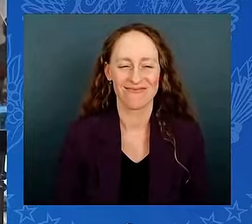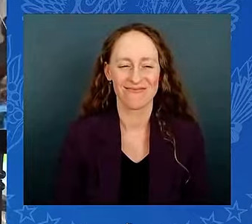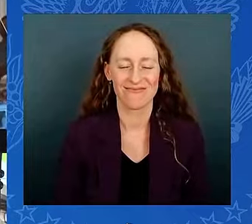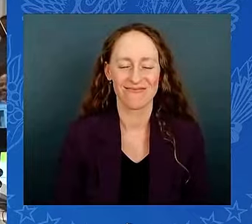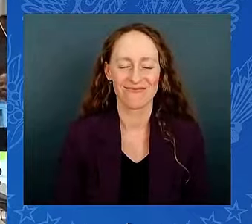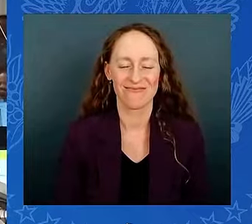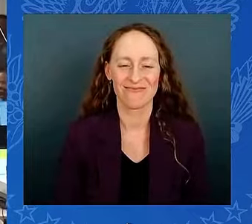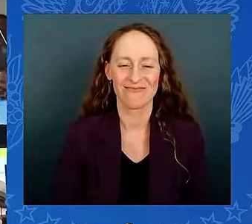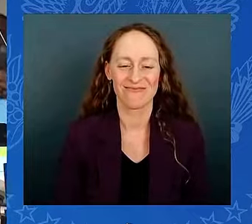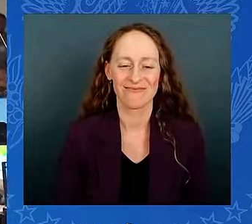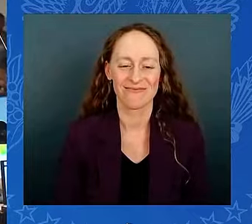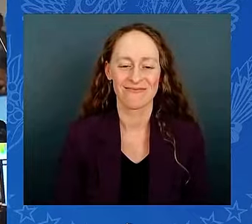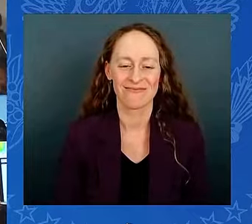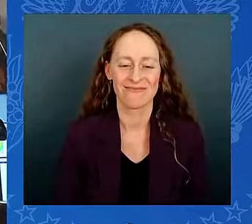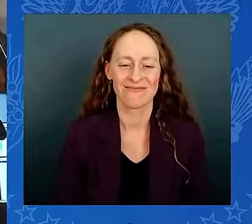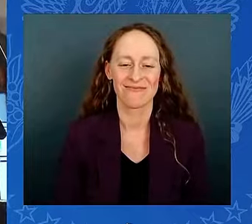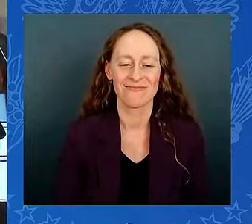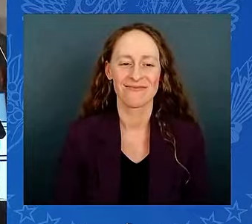By the way,